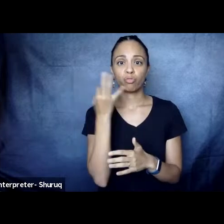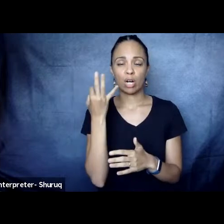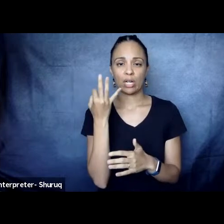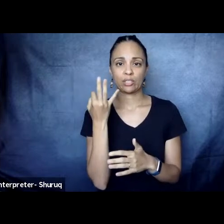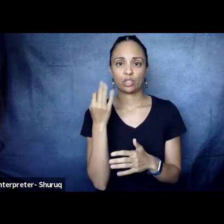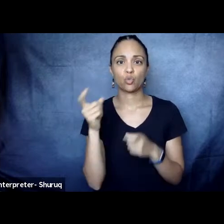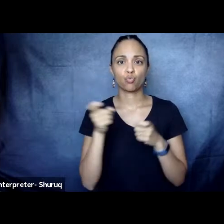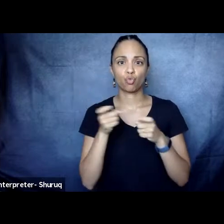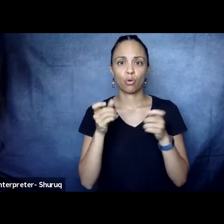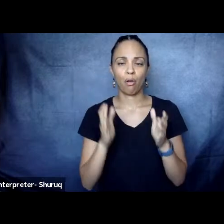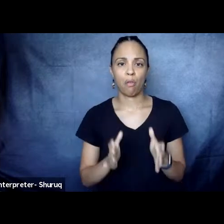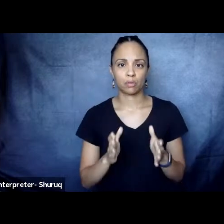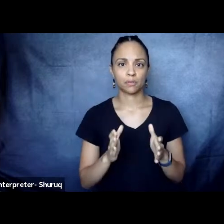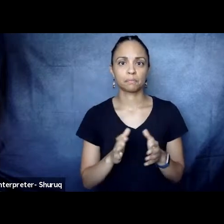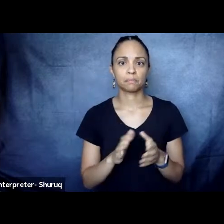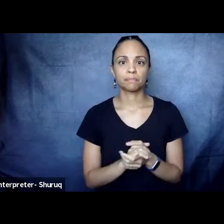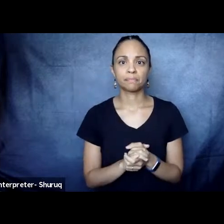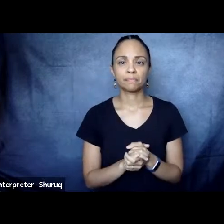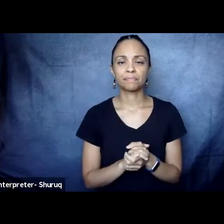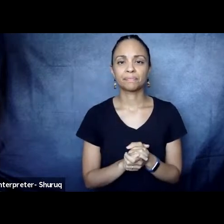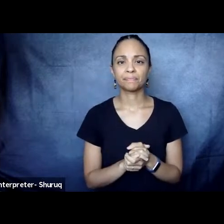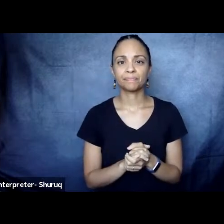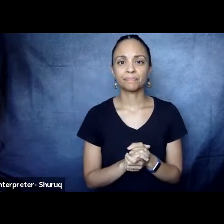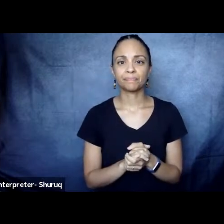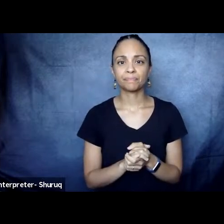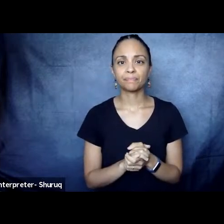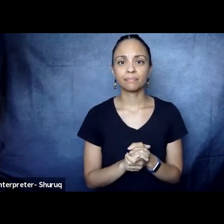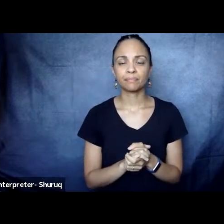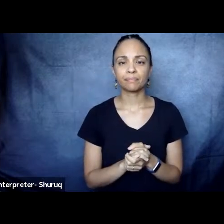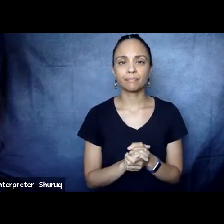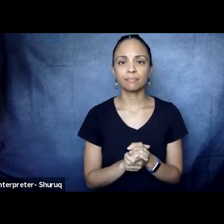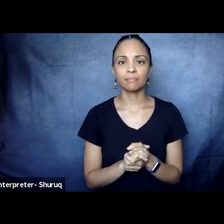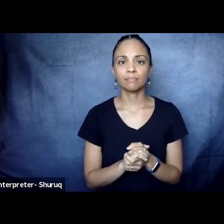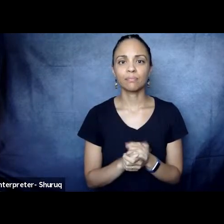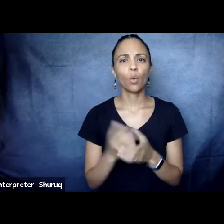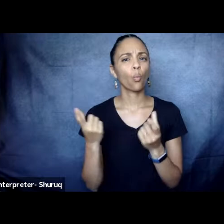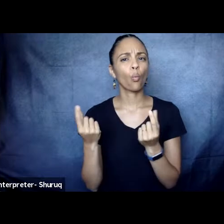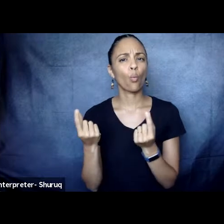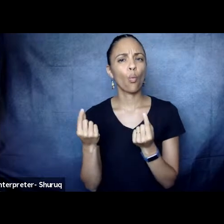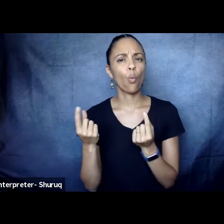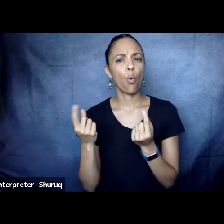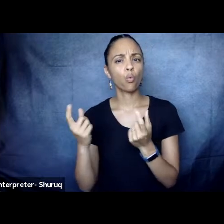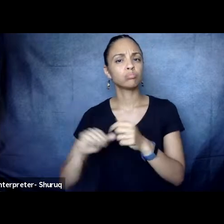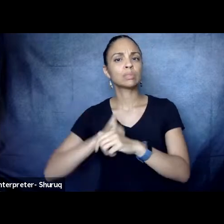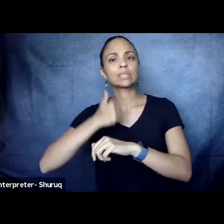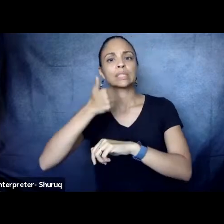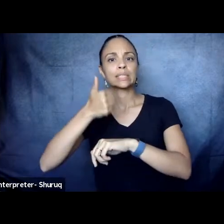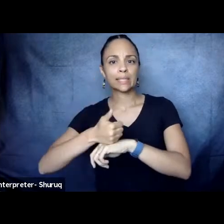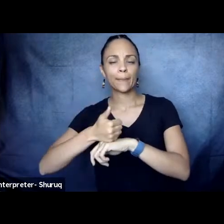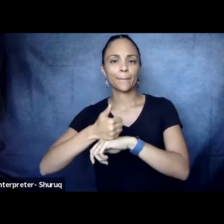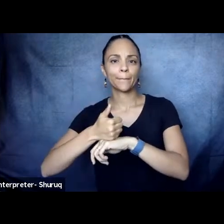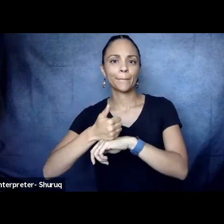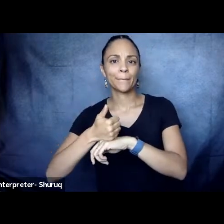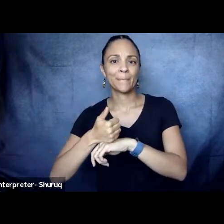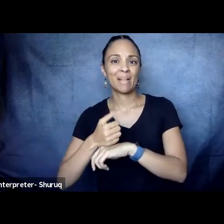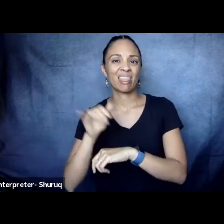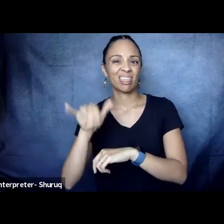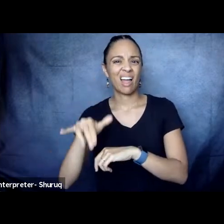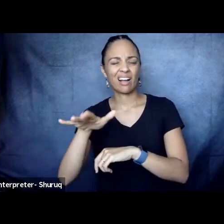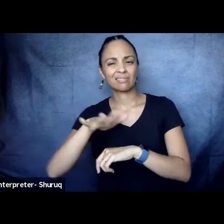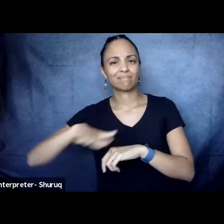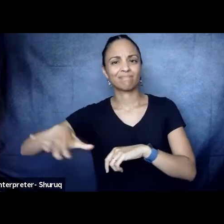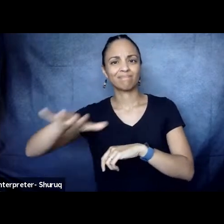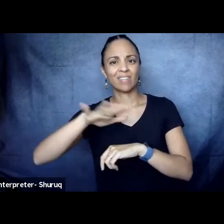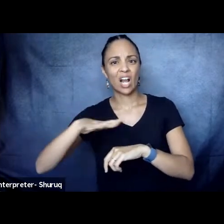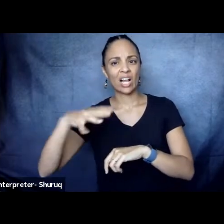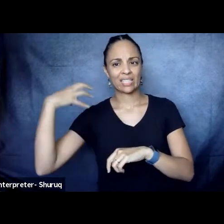France, and under his successors, the city's position as the nation's capital became established and has become